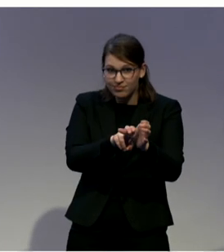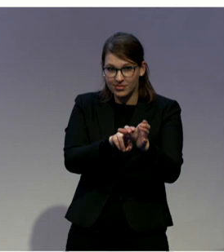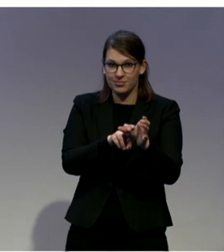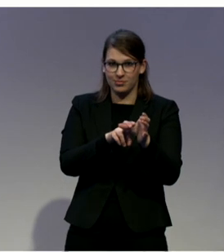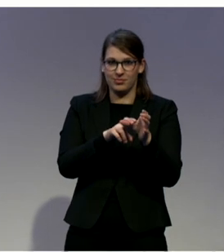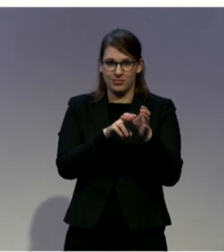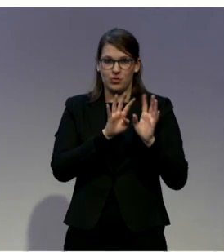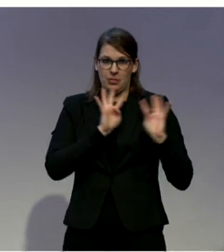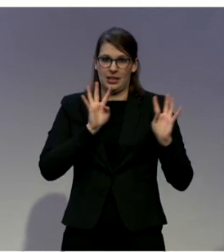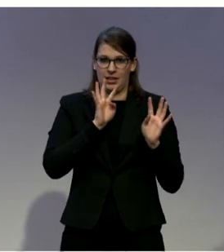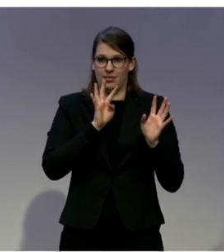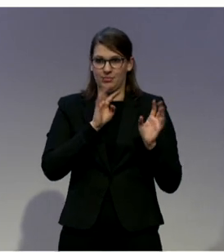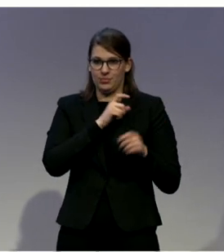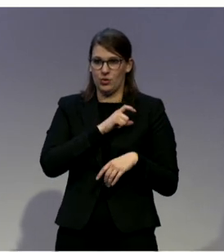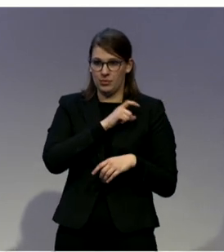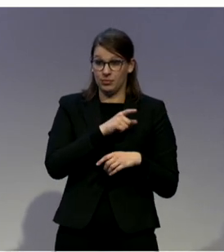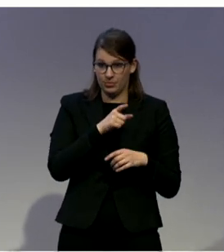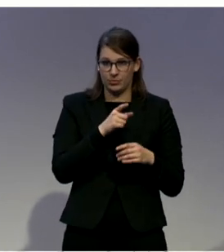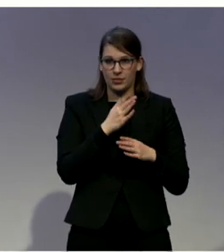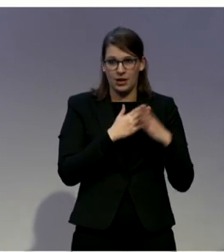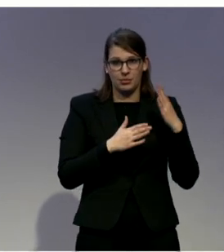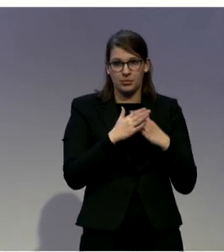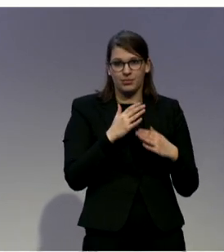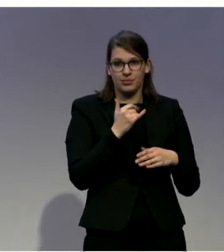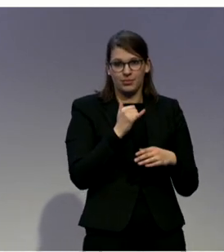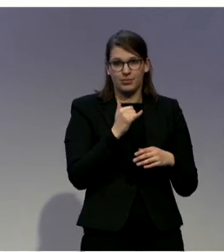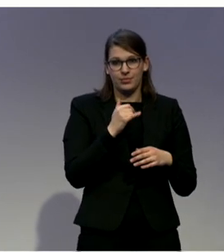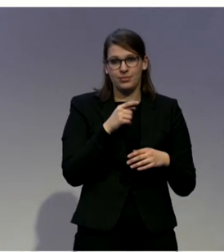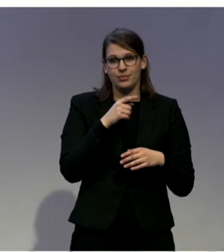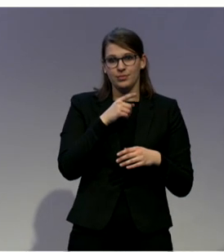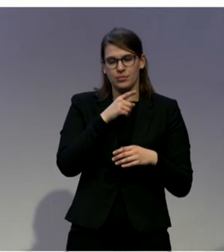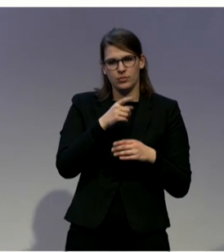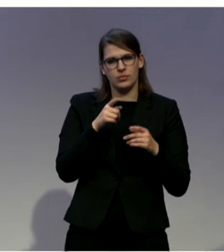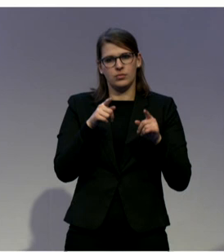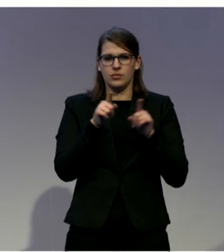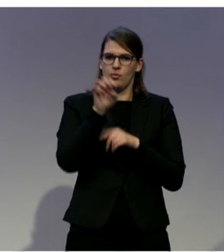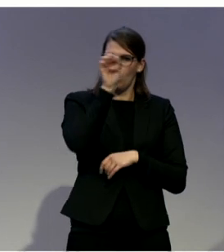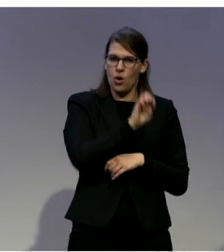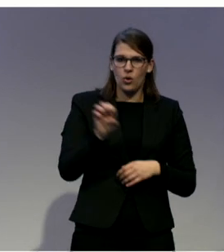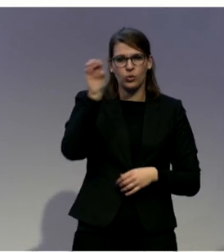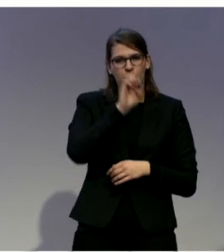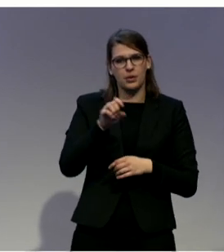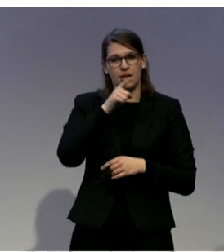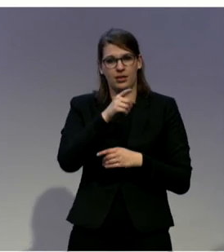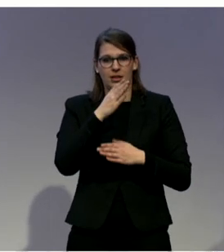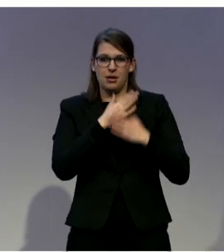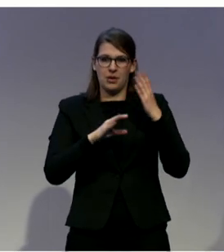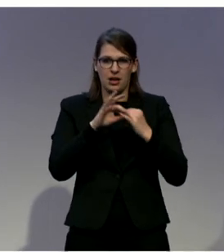International and Europe Paratekwondo Federation. And at the